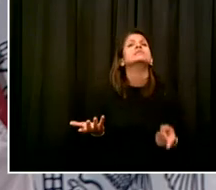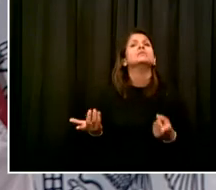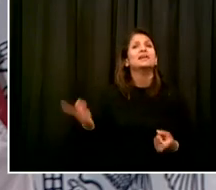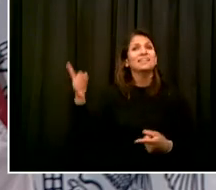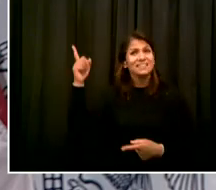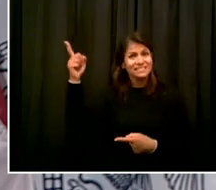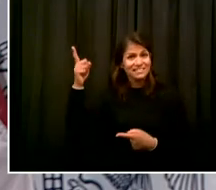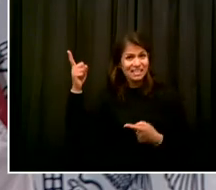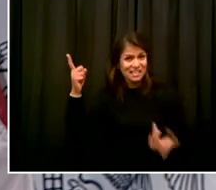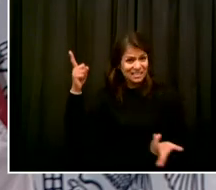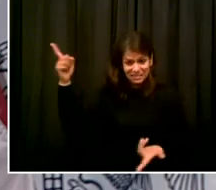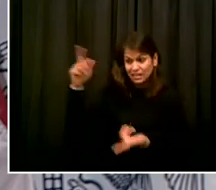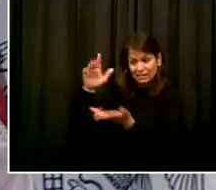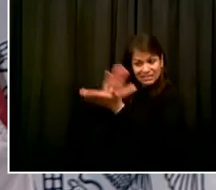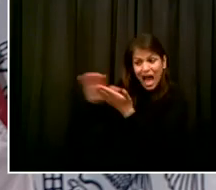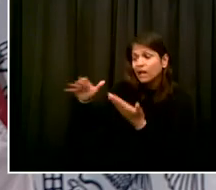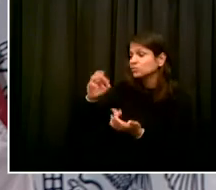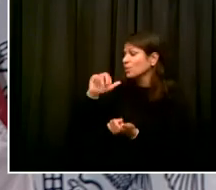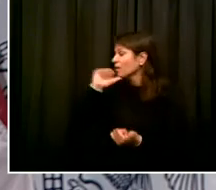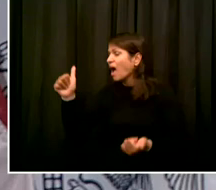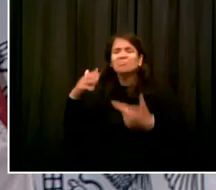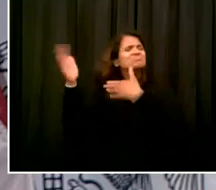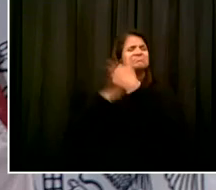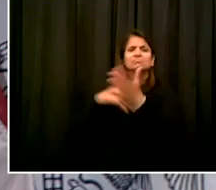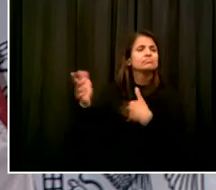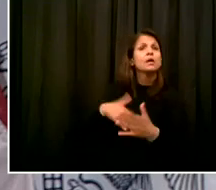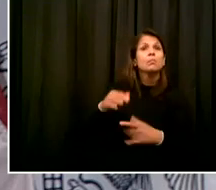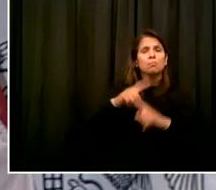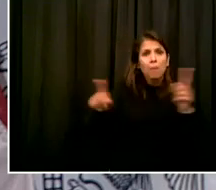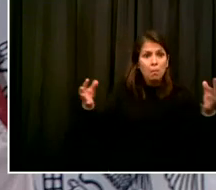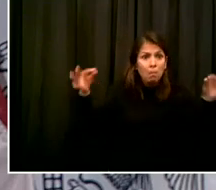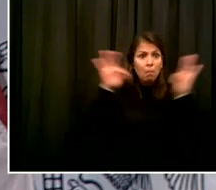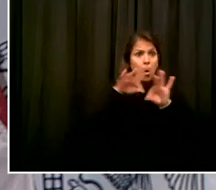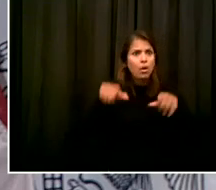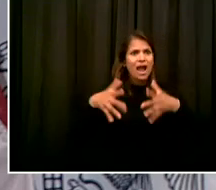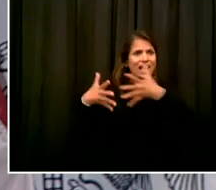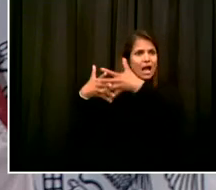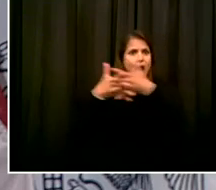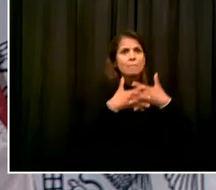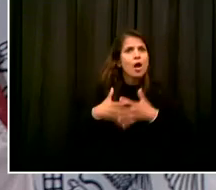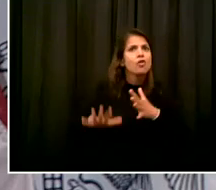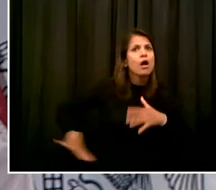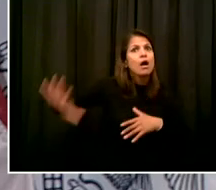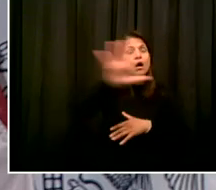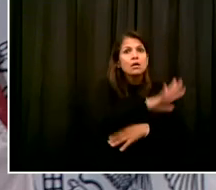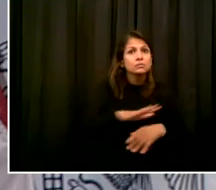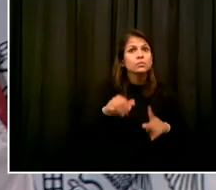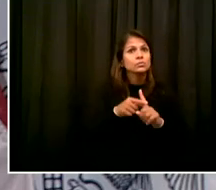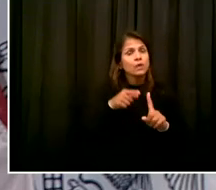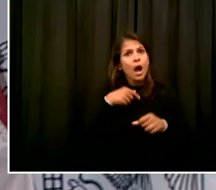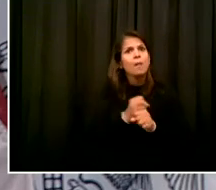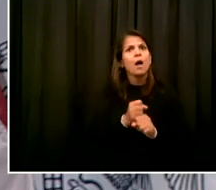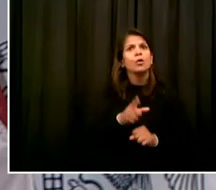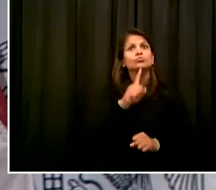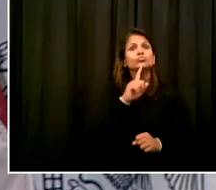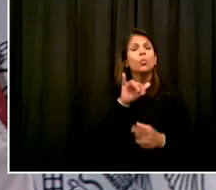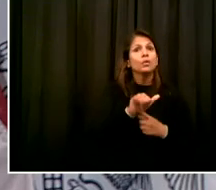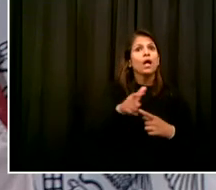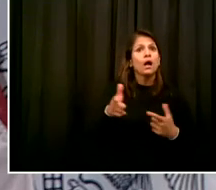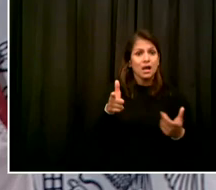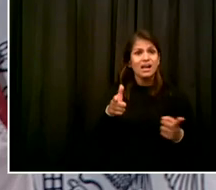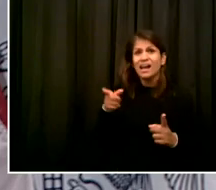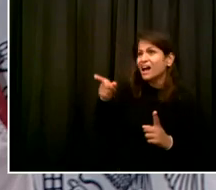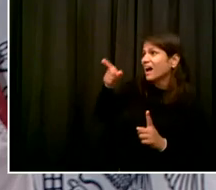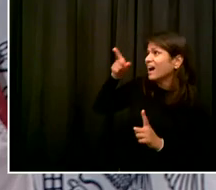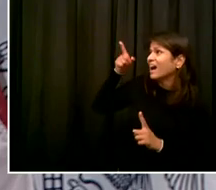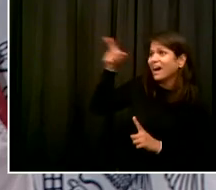provide a stimulus, which I'm shocked by. I don't understand it on any level. So now, this is, don't get caught